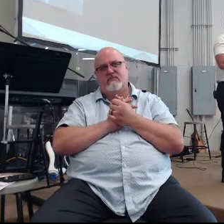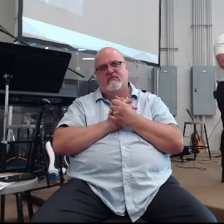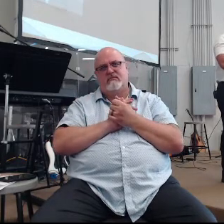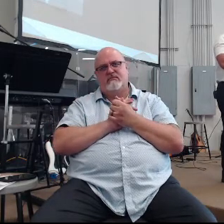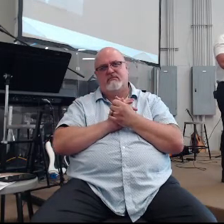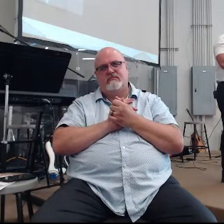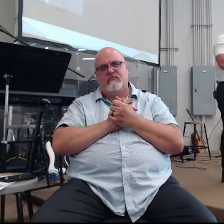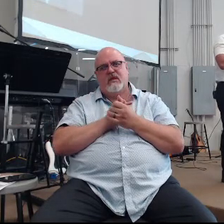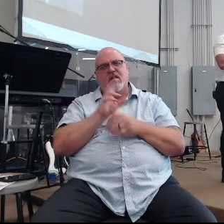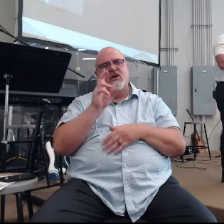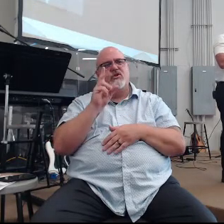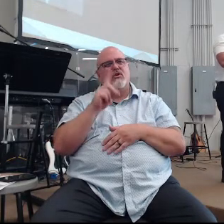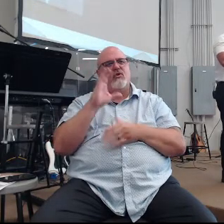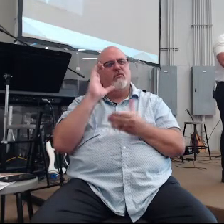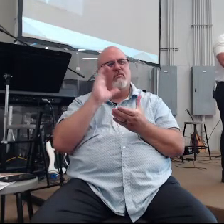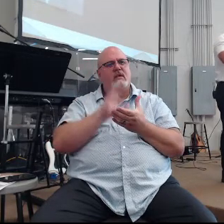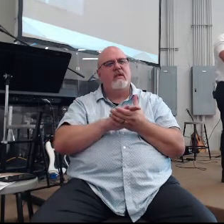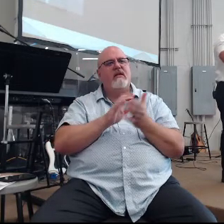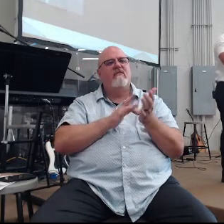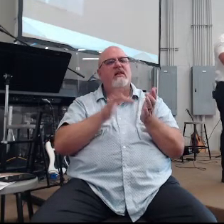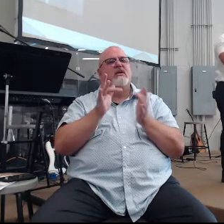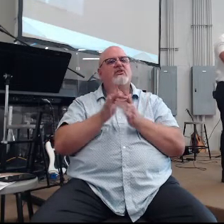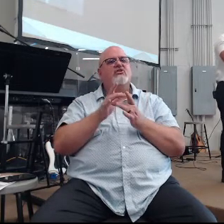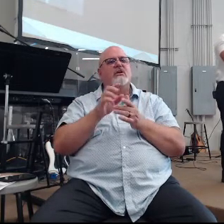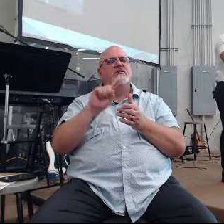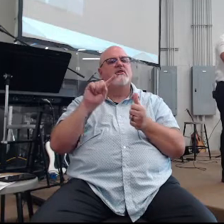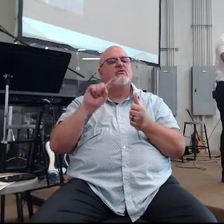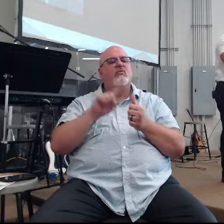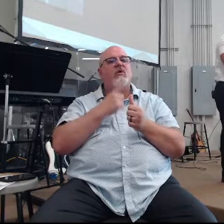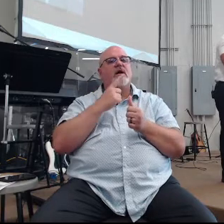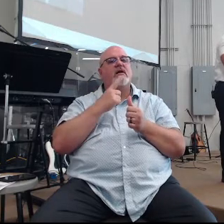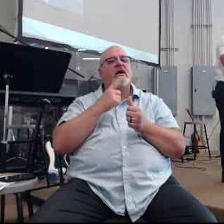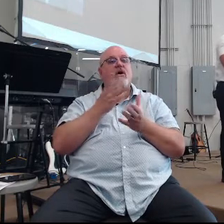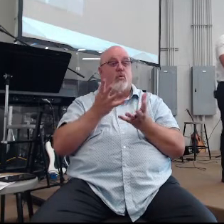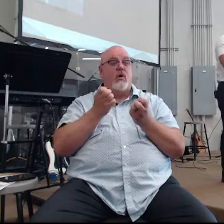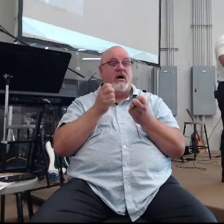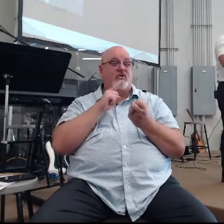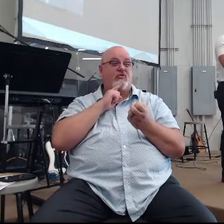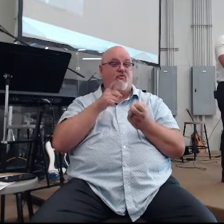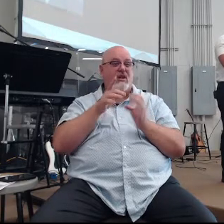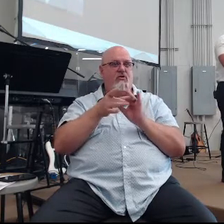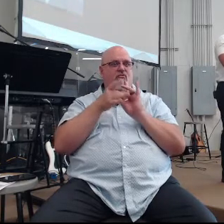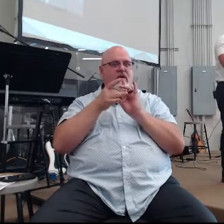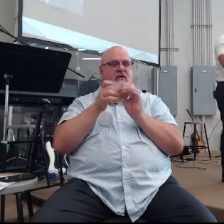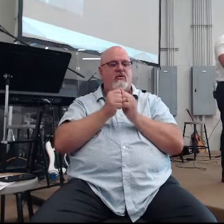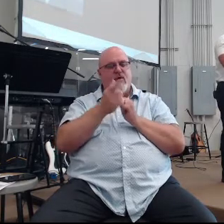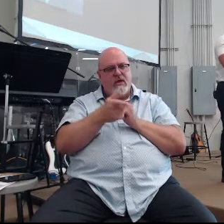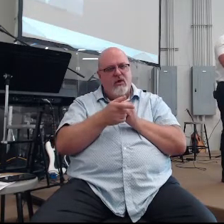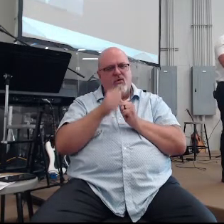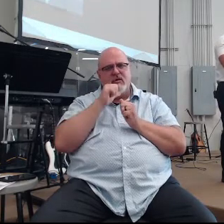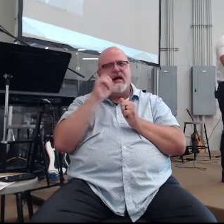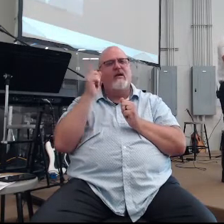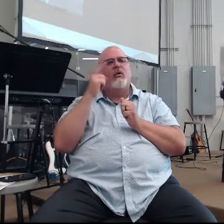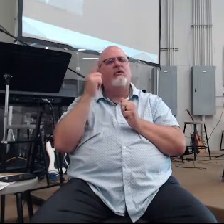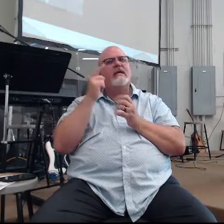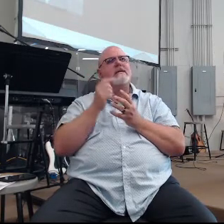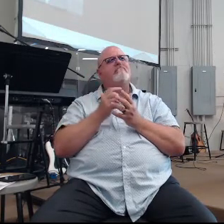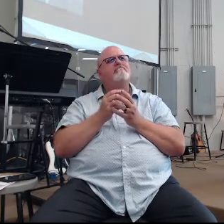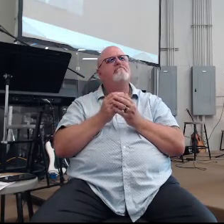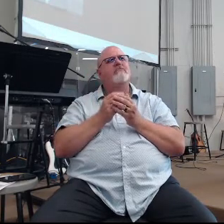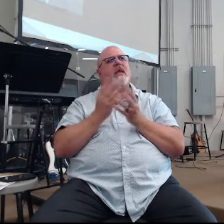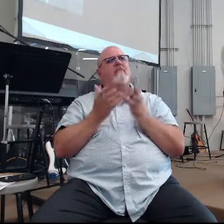Right? Do you believe that Jesus wants real relationship with you? Not just in the sense of